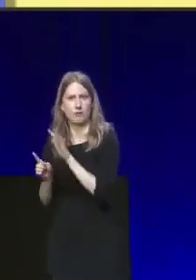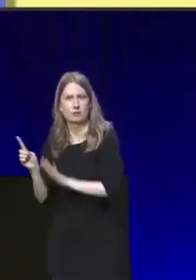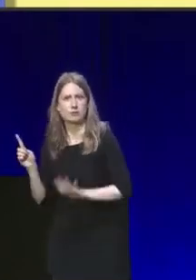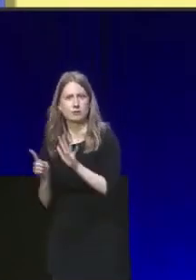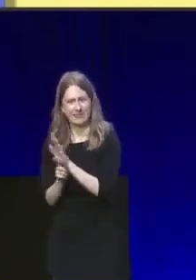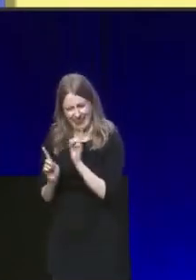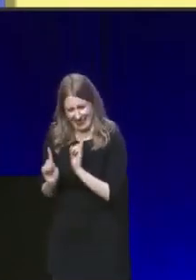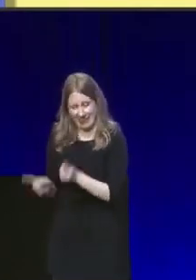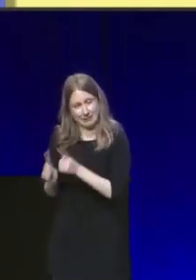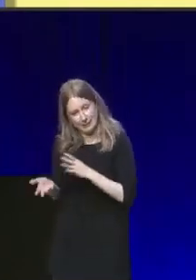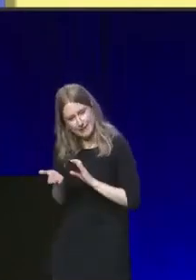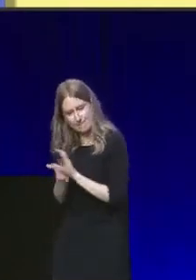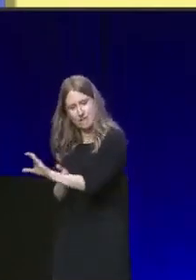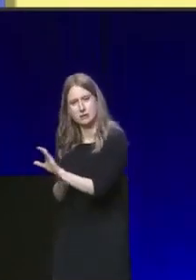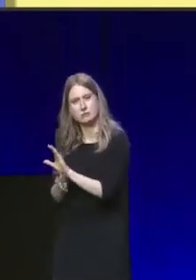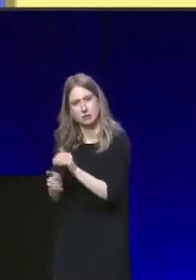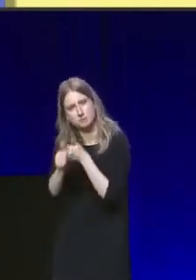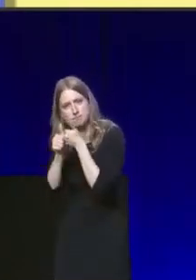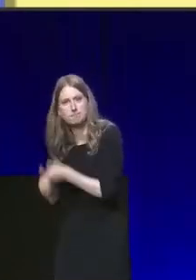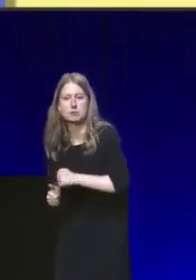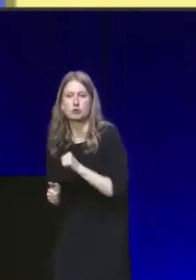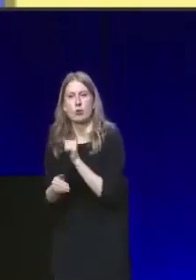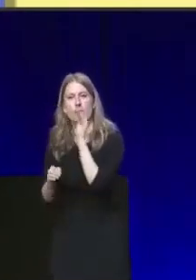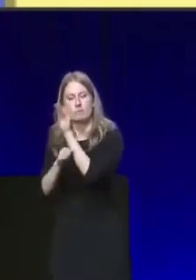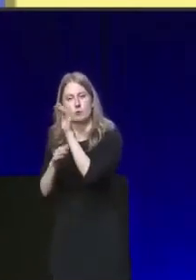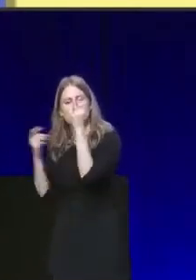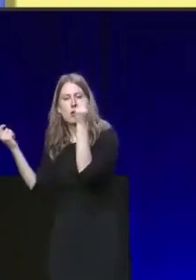we are making in Scotland's future.